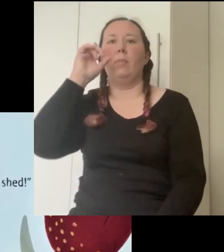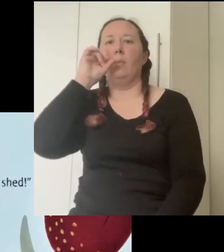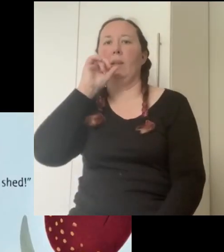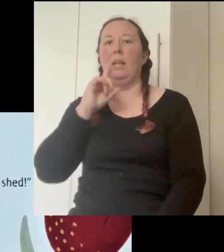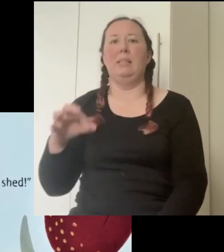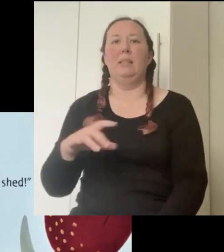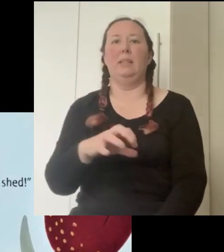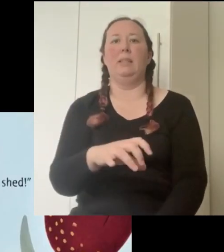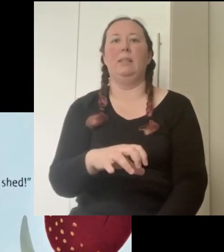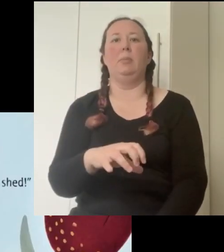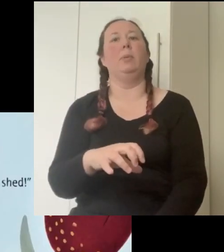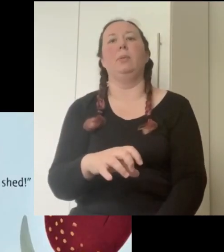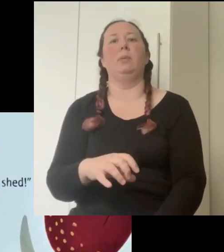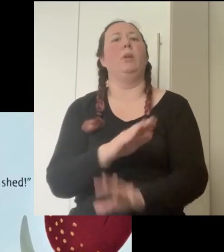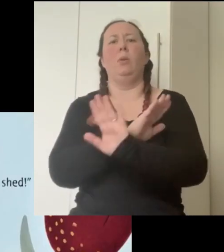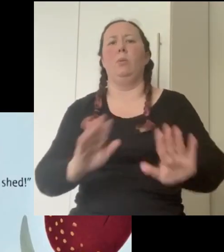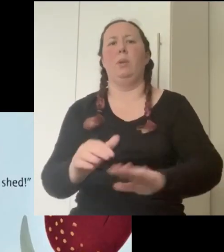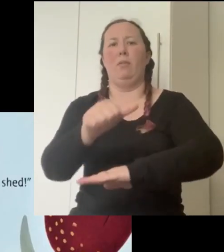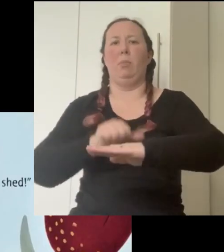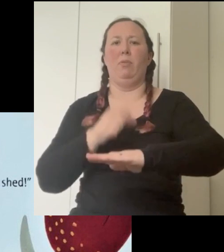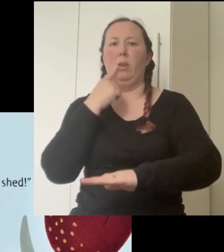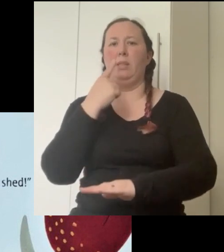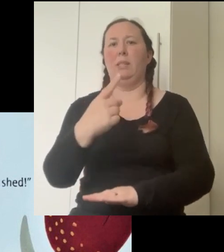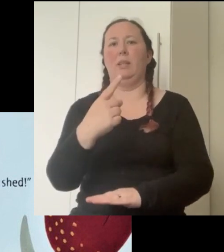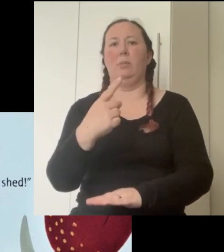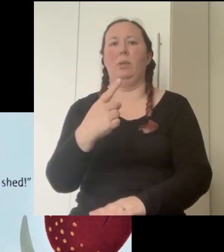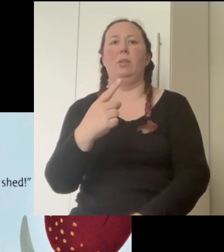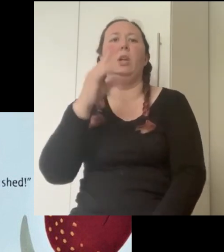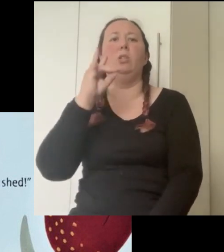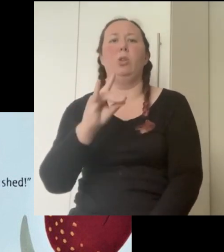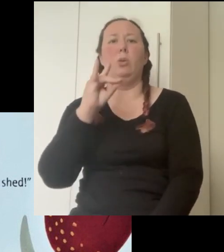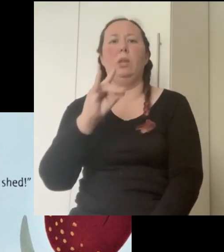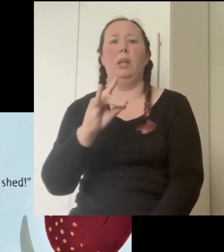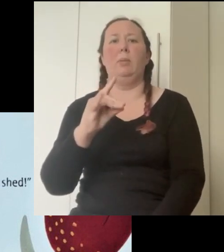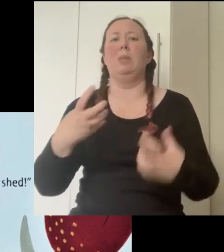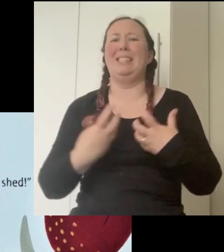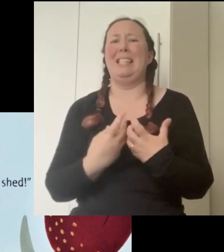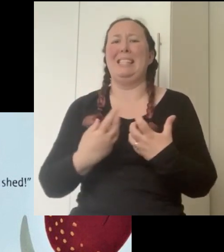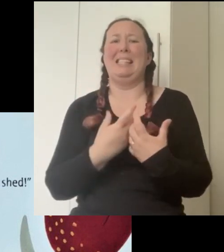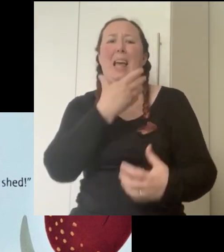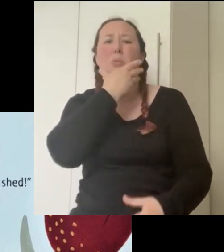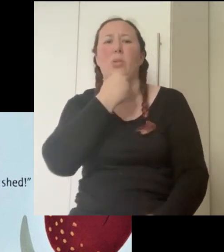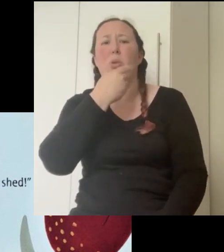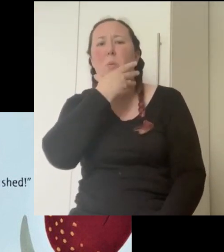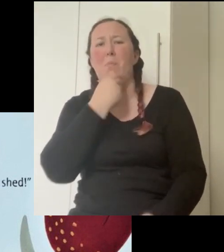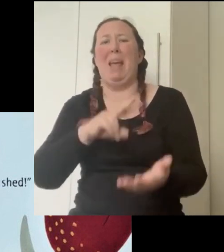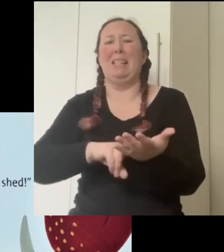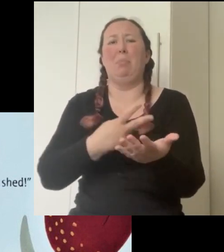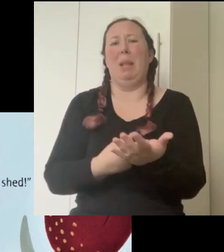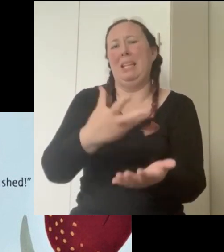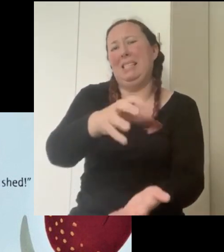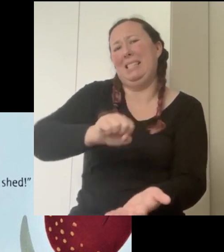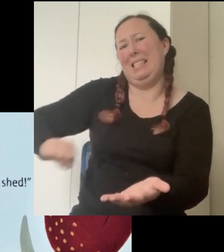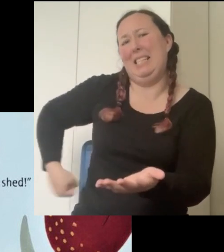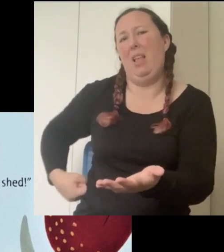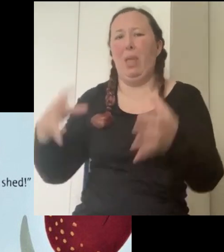and the little spotty ladybird who never before had said a word told the animals this is how two thieves are